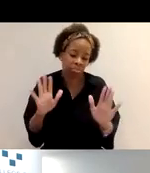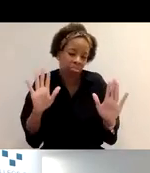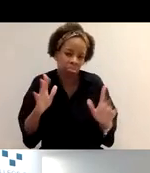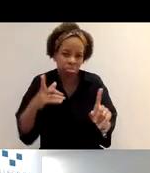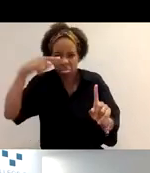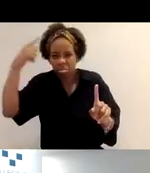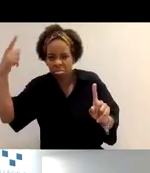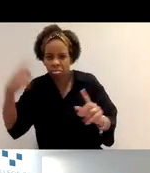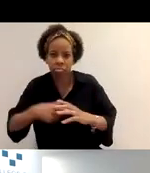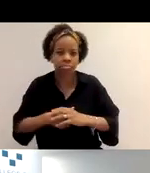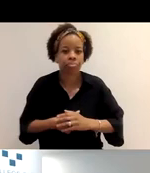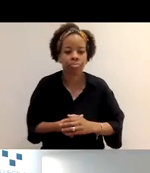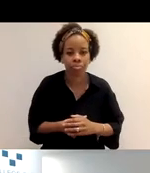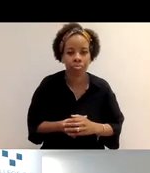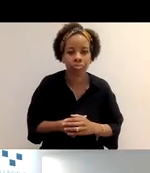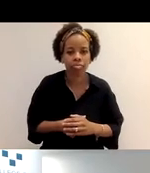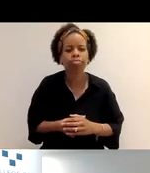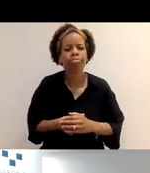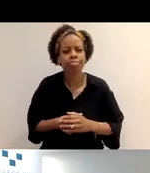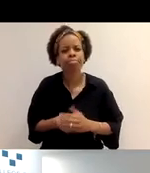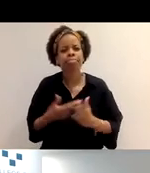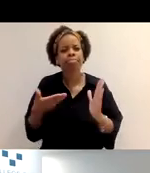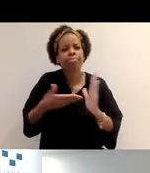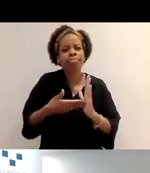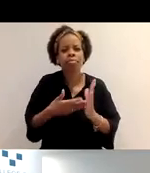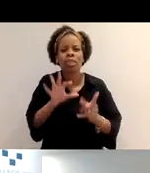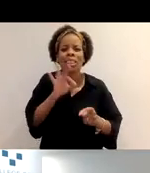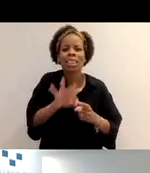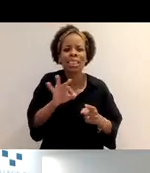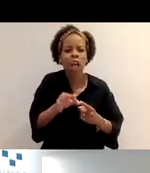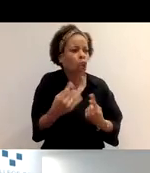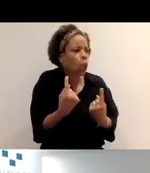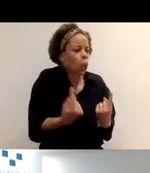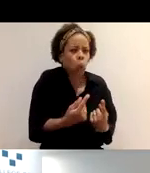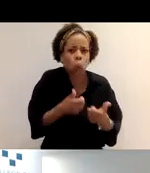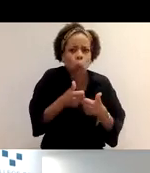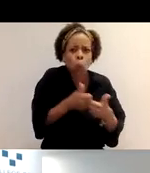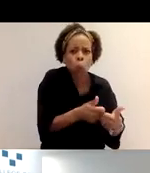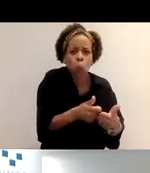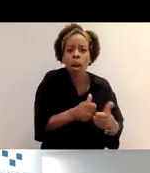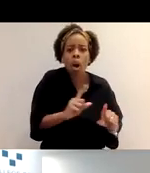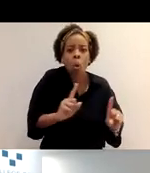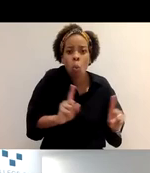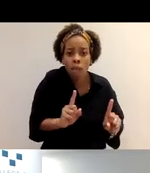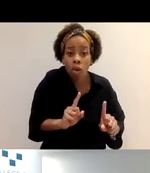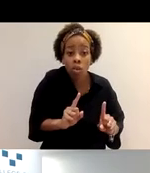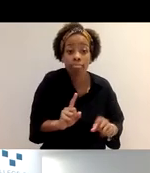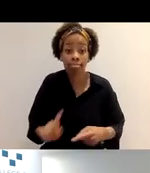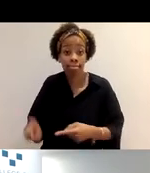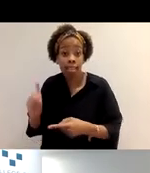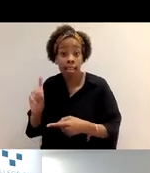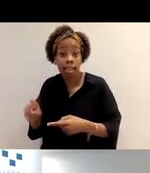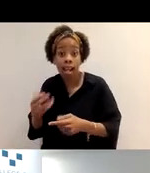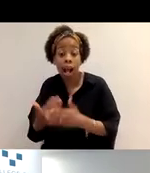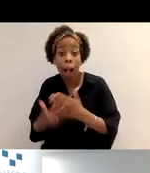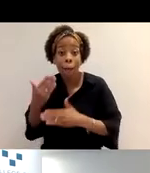Just go into a bit more detail about who it was and how it's going to benefit them. And again, once you're done, just click the update button below to make sure it saves.